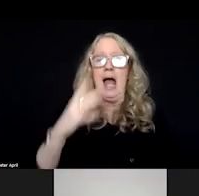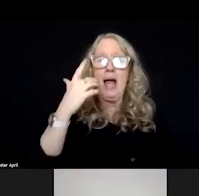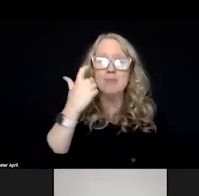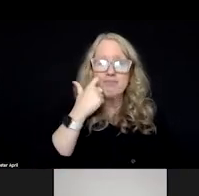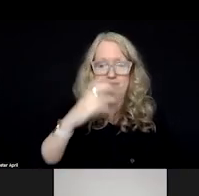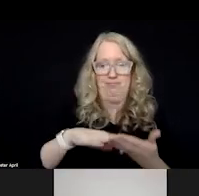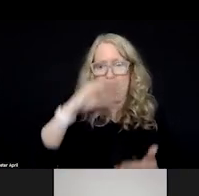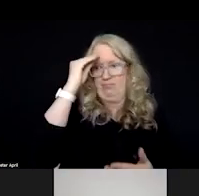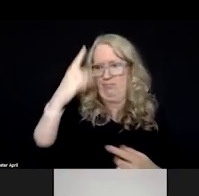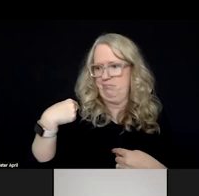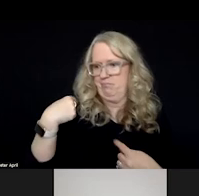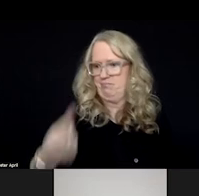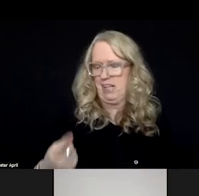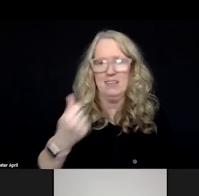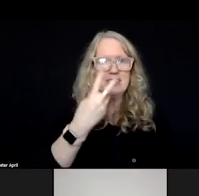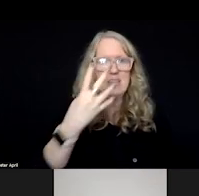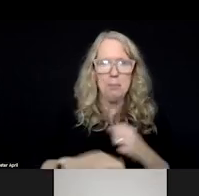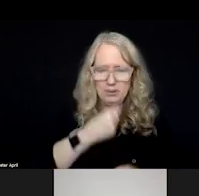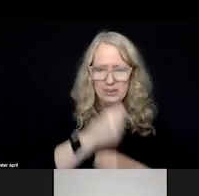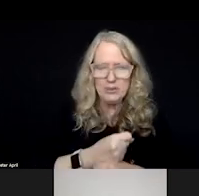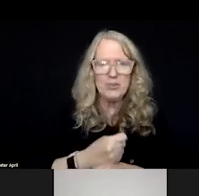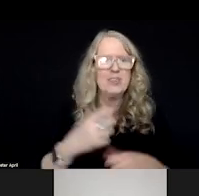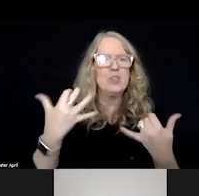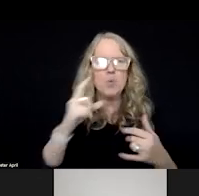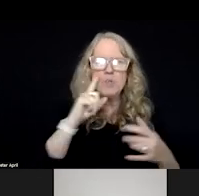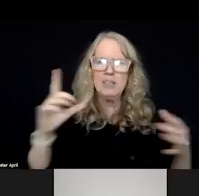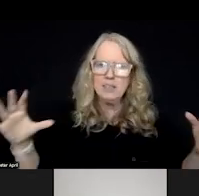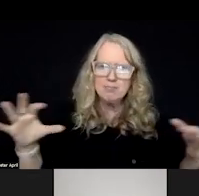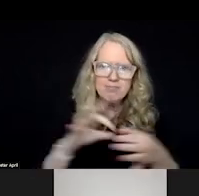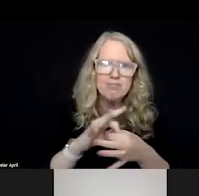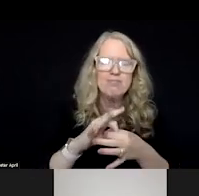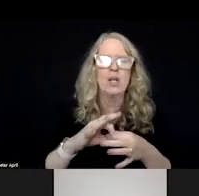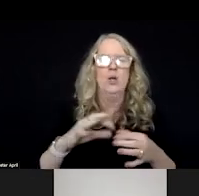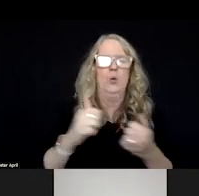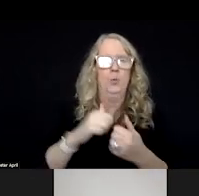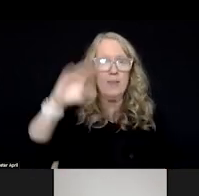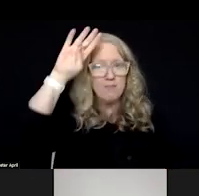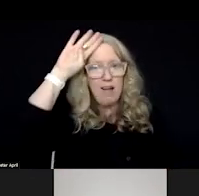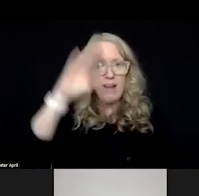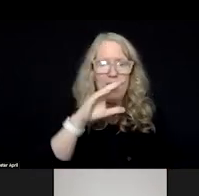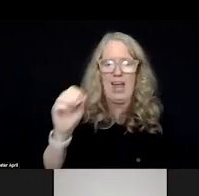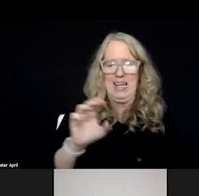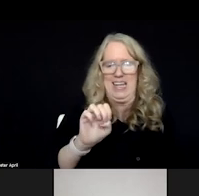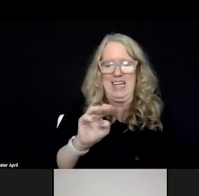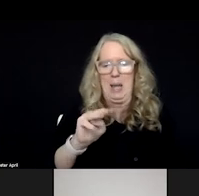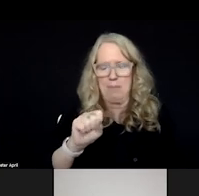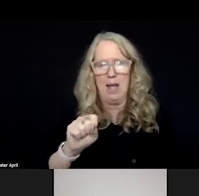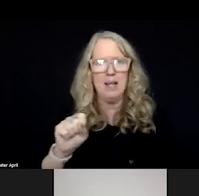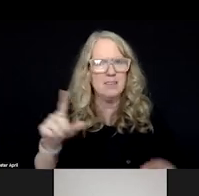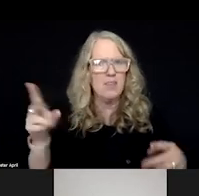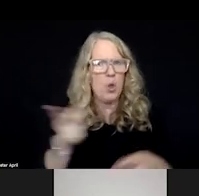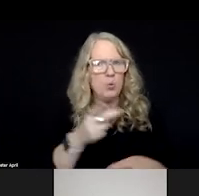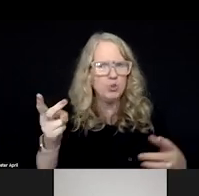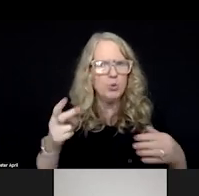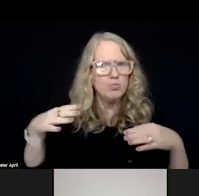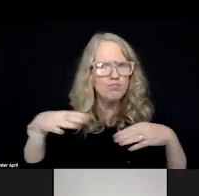over the last couple of years about the deep interconnectedness between fire and EMS and